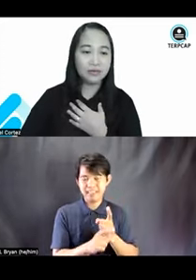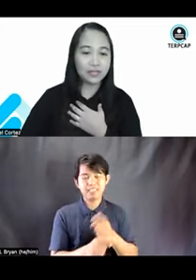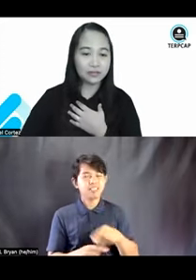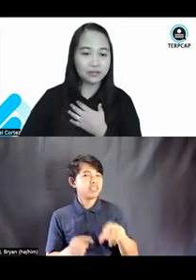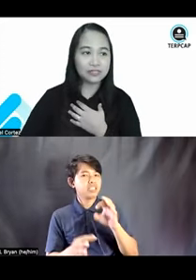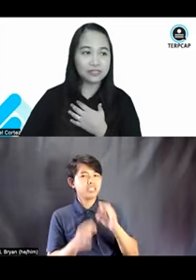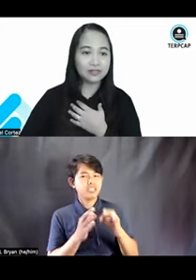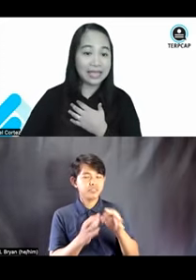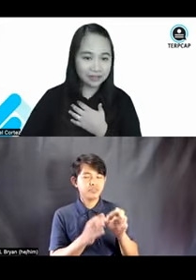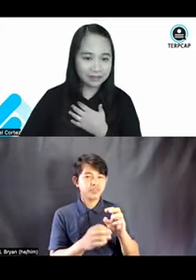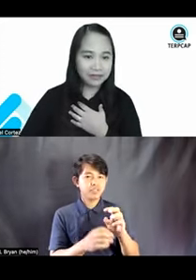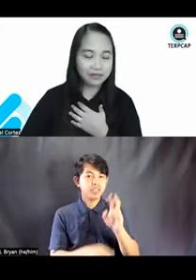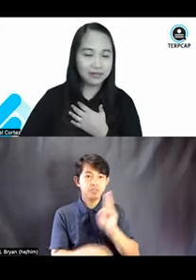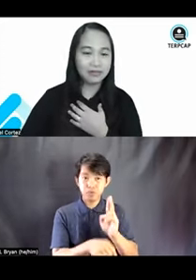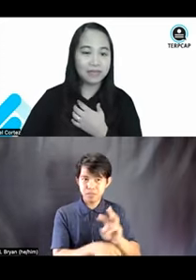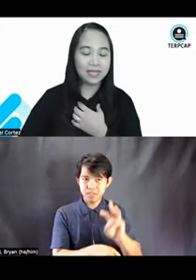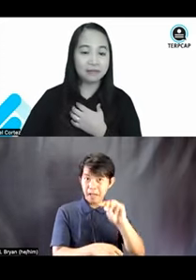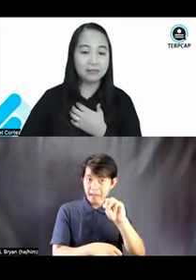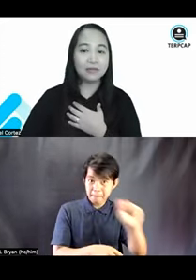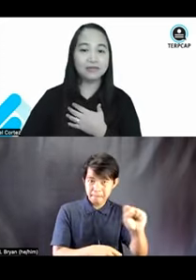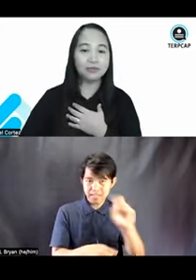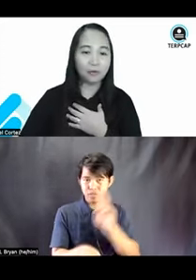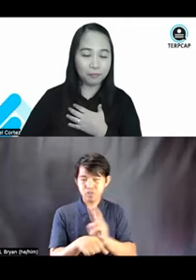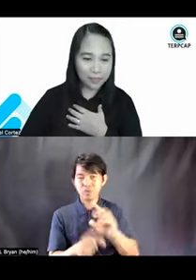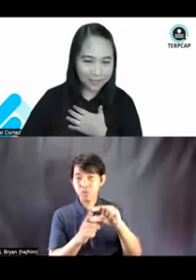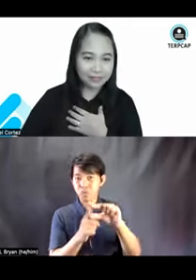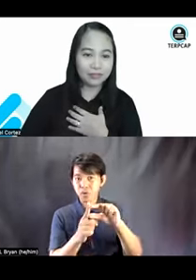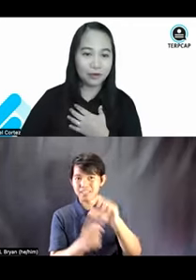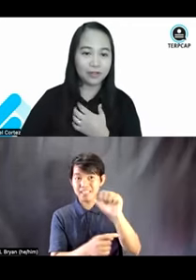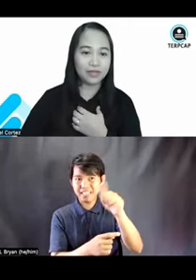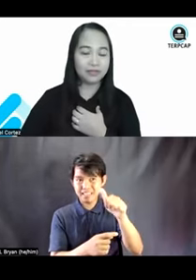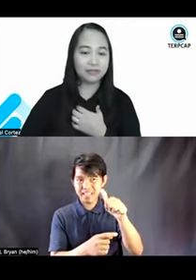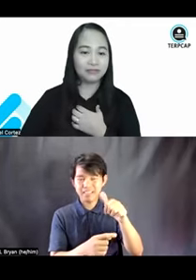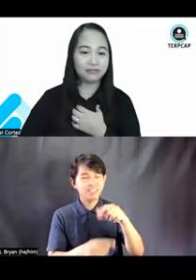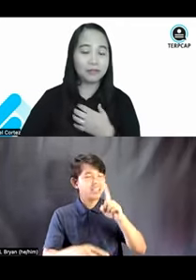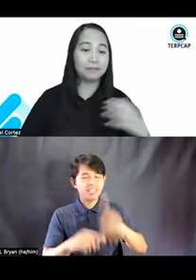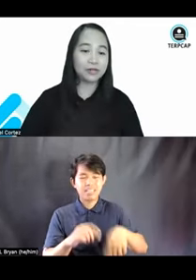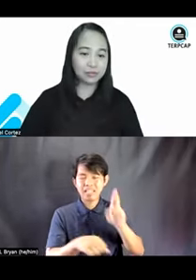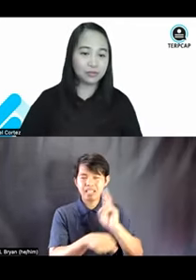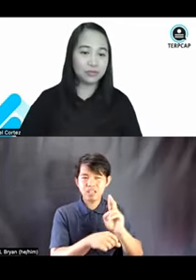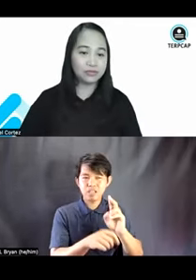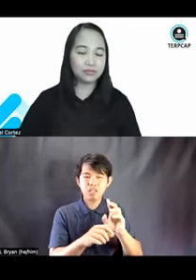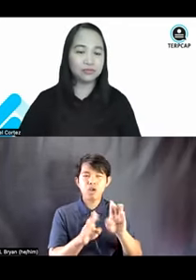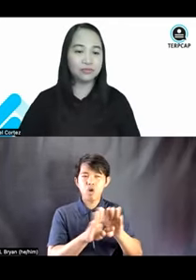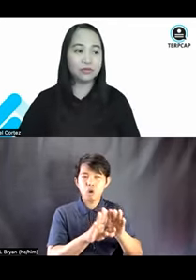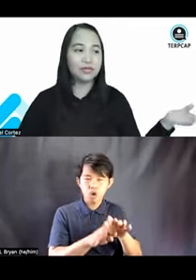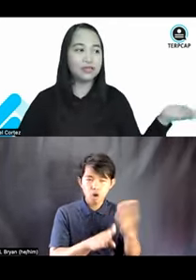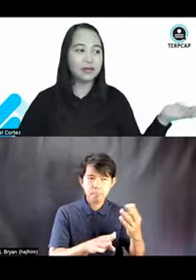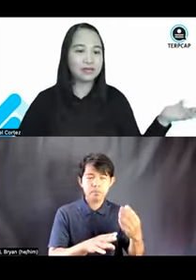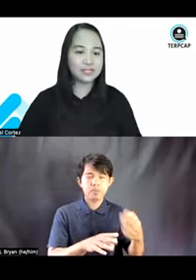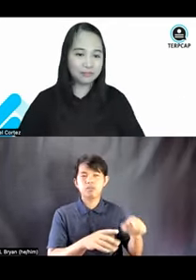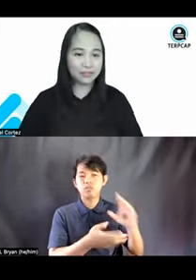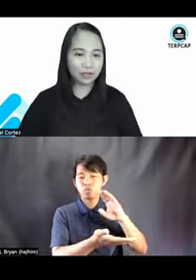Windows 10 may not be able to open a document from a person who used to